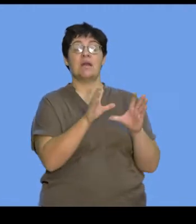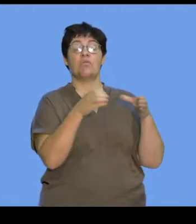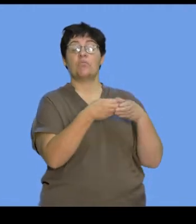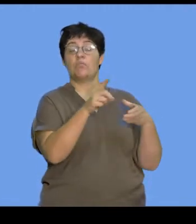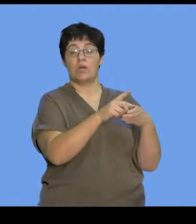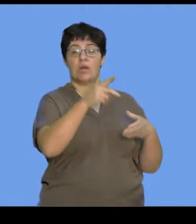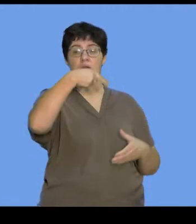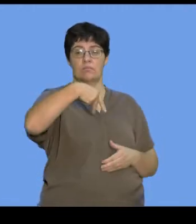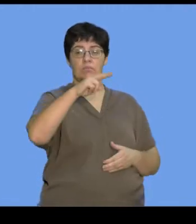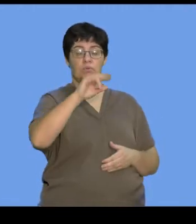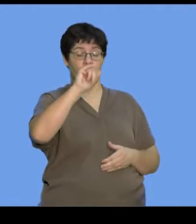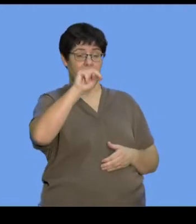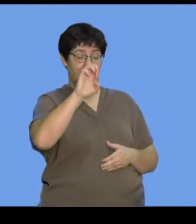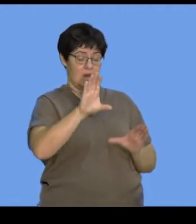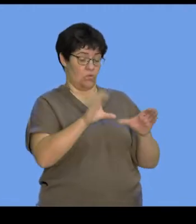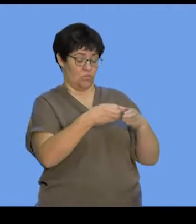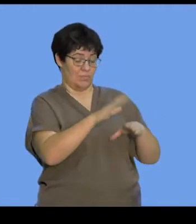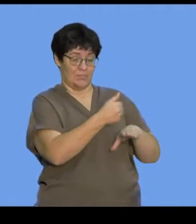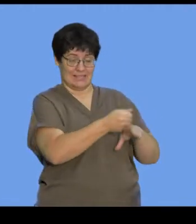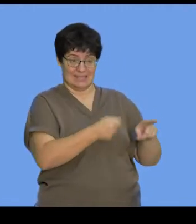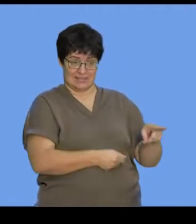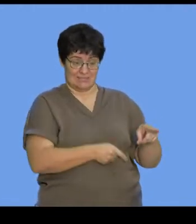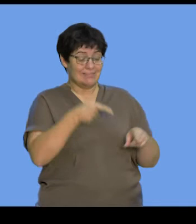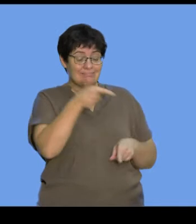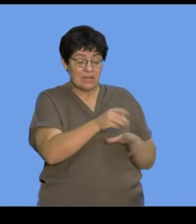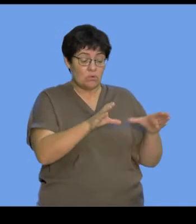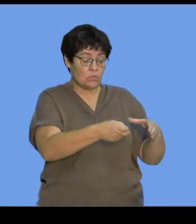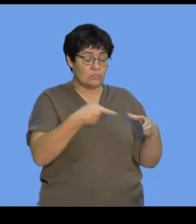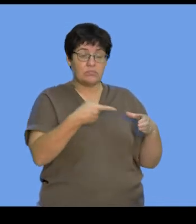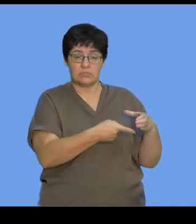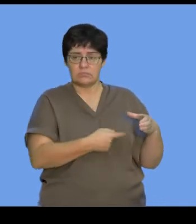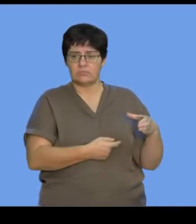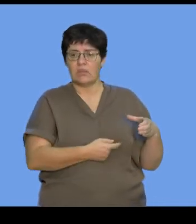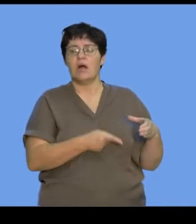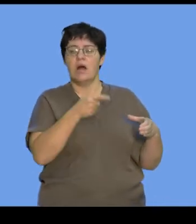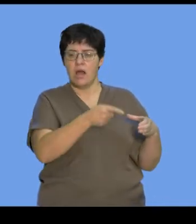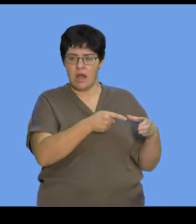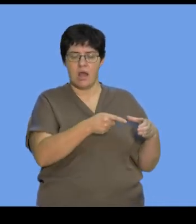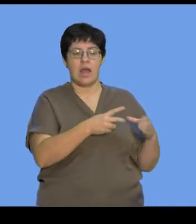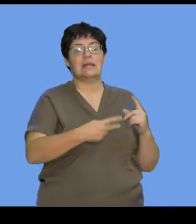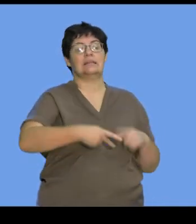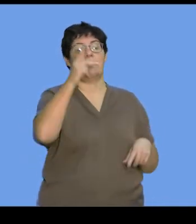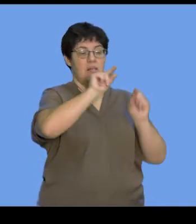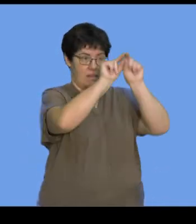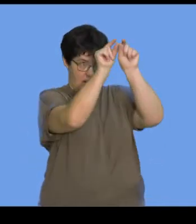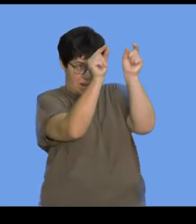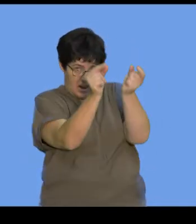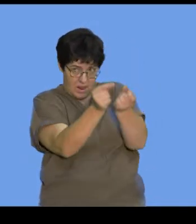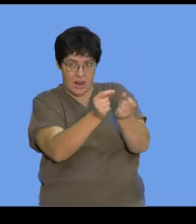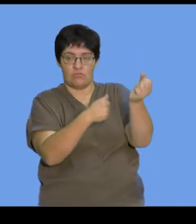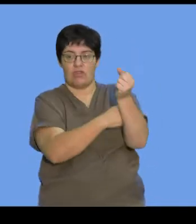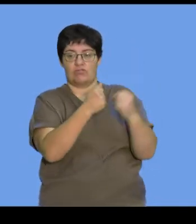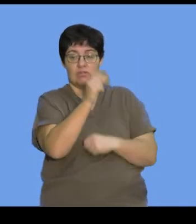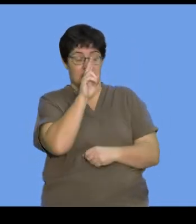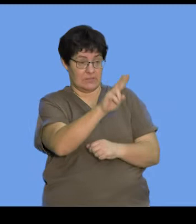are called the purine groups. And in the purine groups, we'll find that these are double ring structures, as you can